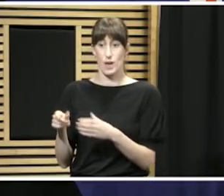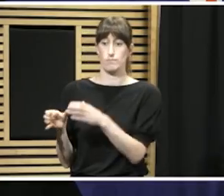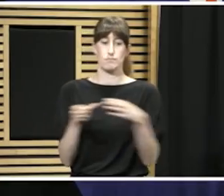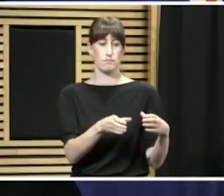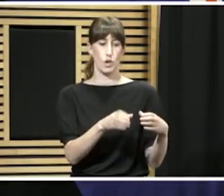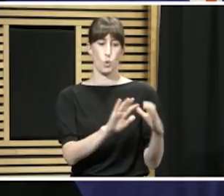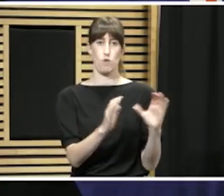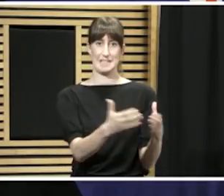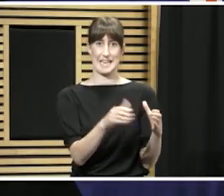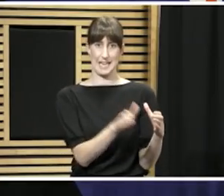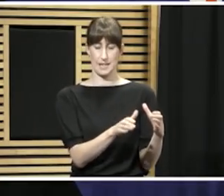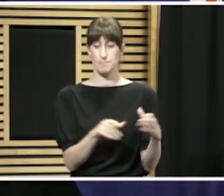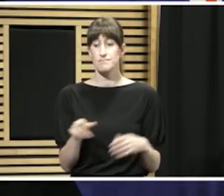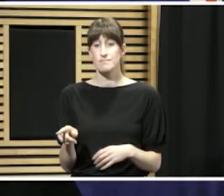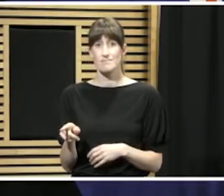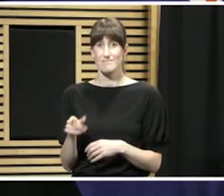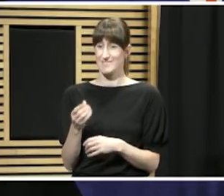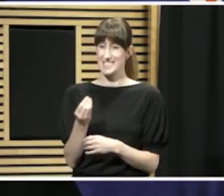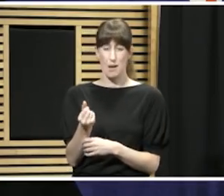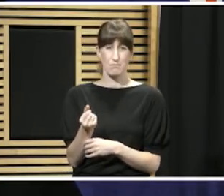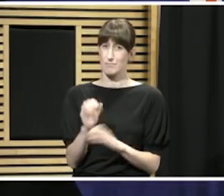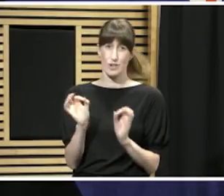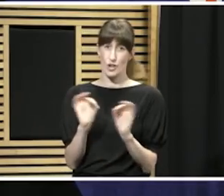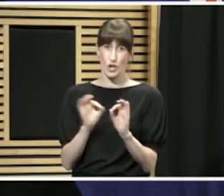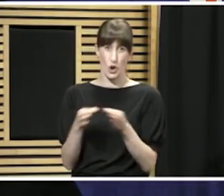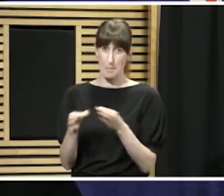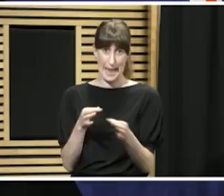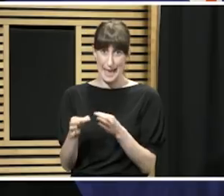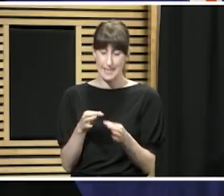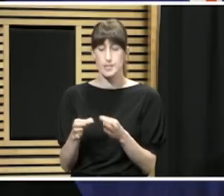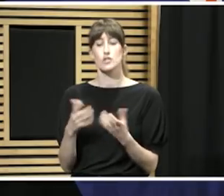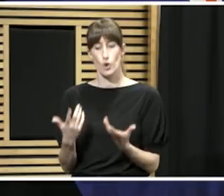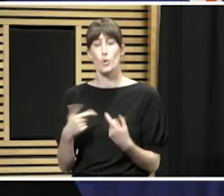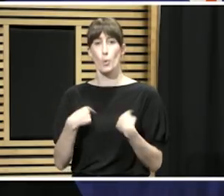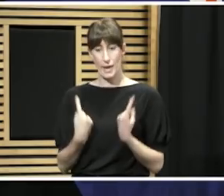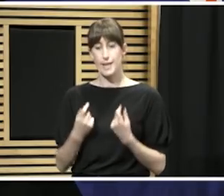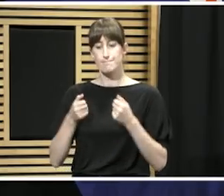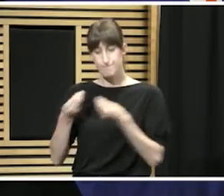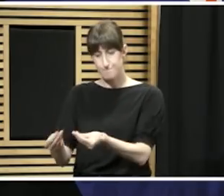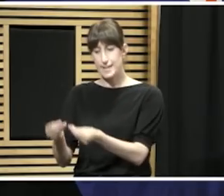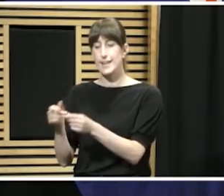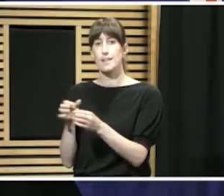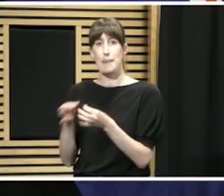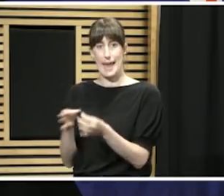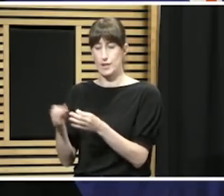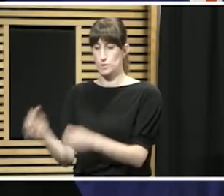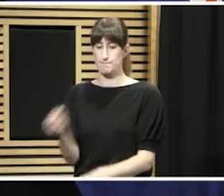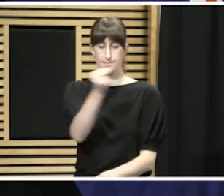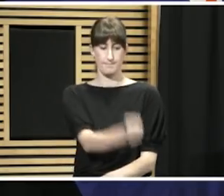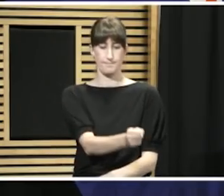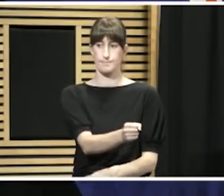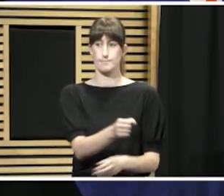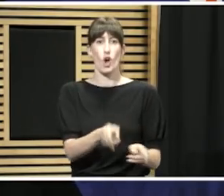satisfactory self-isolation plan, so they are in managed self-isolation. About 3